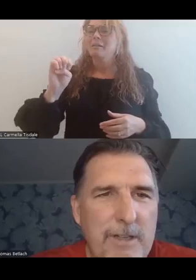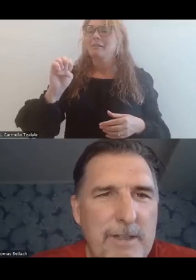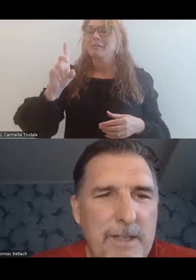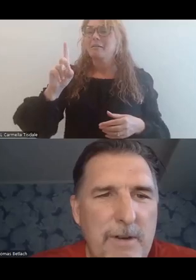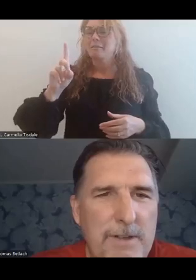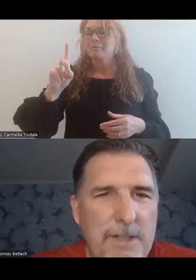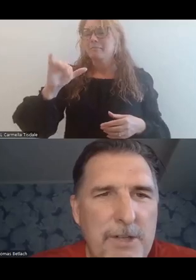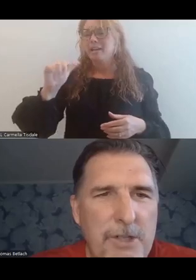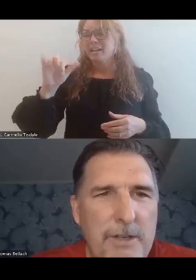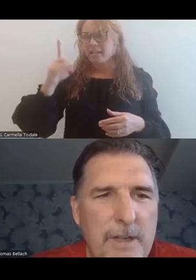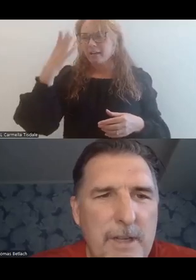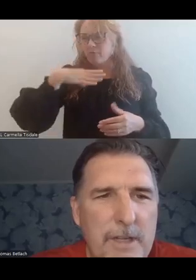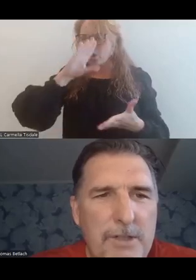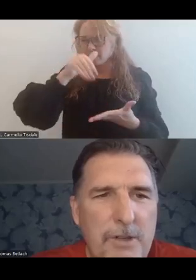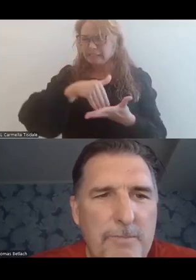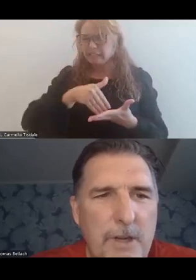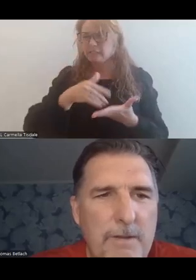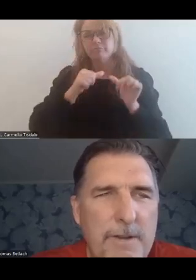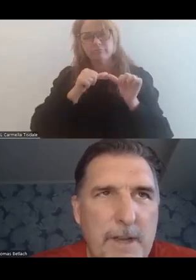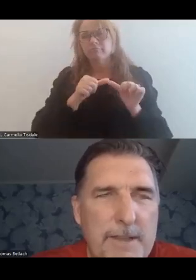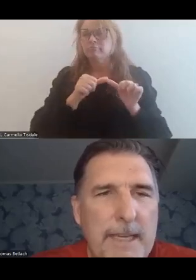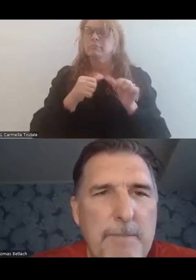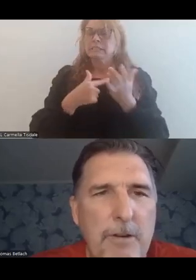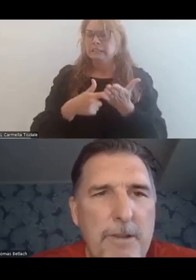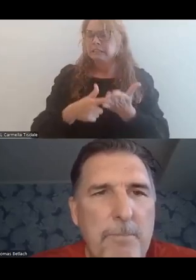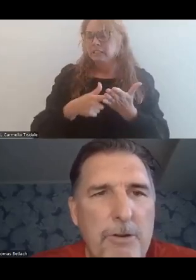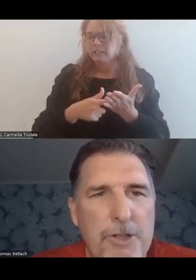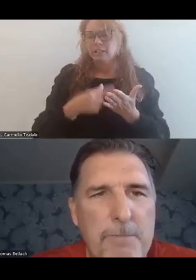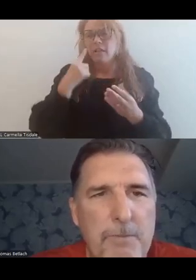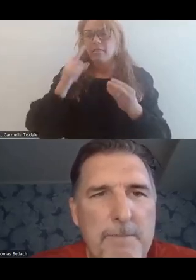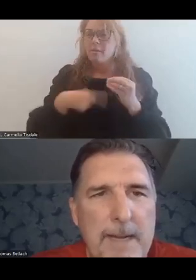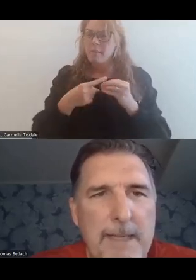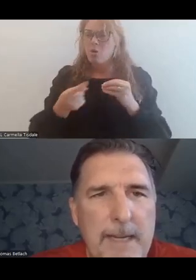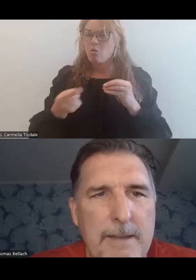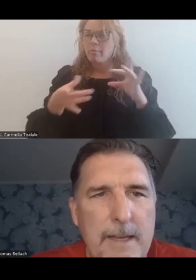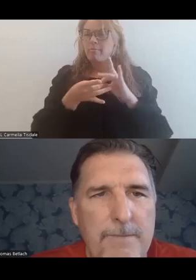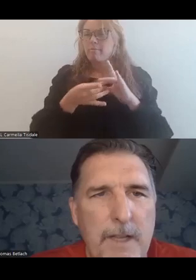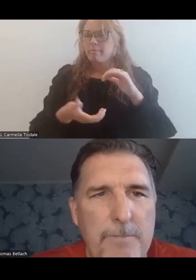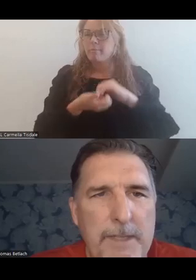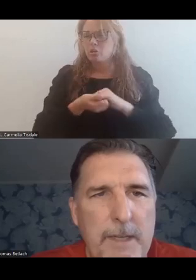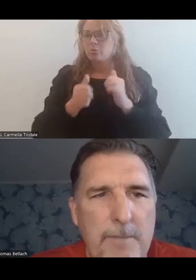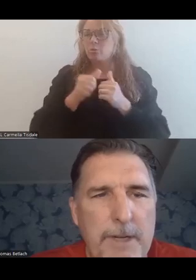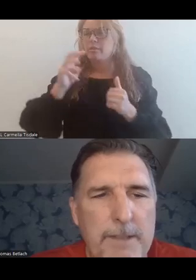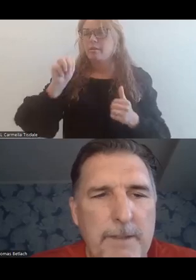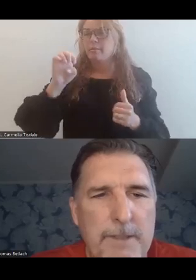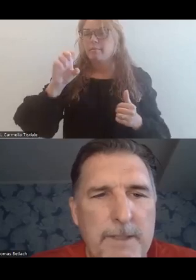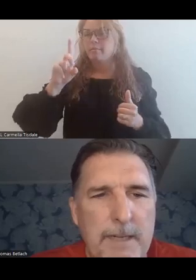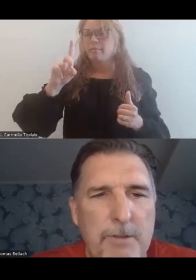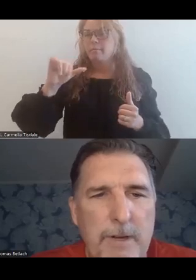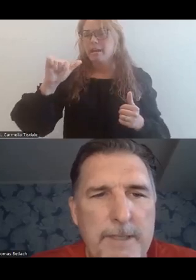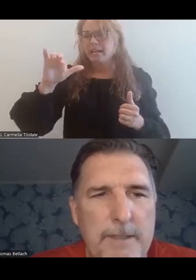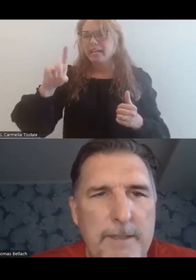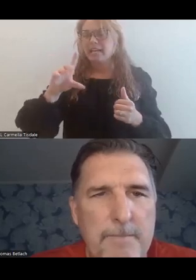center today, we're going to continue our discussion in terms of thinking about the partnership between Medicaid and developing a comprehensive,